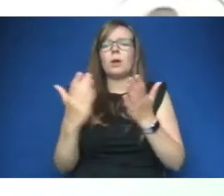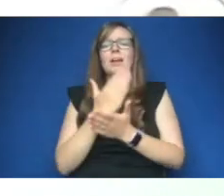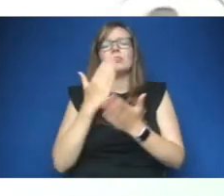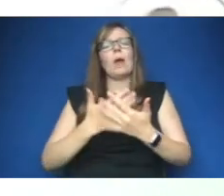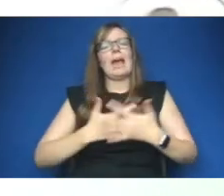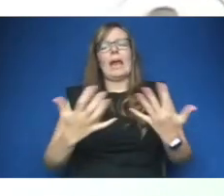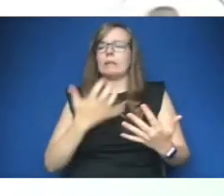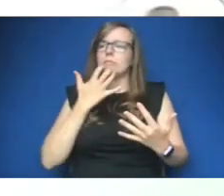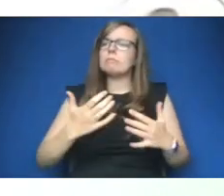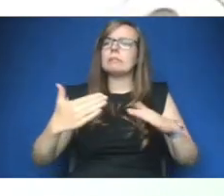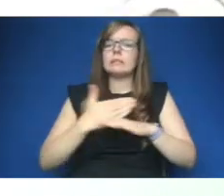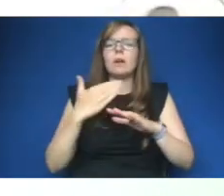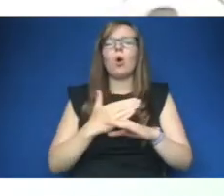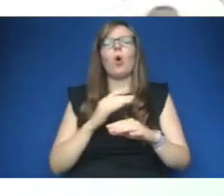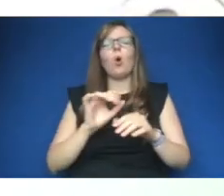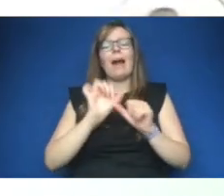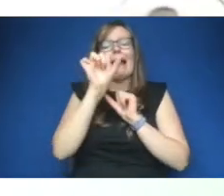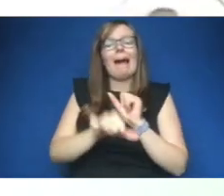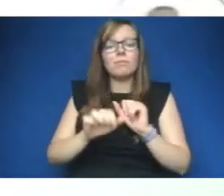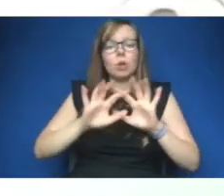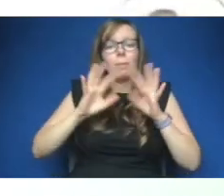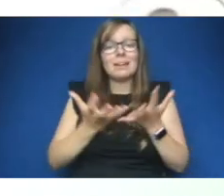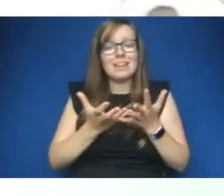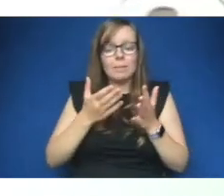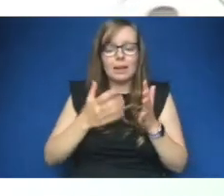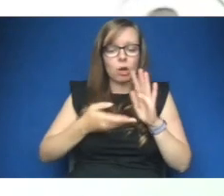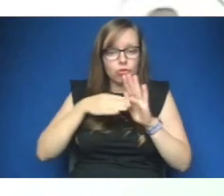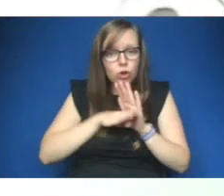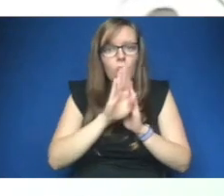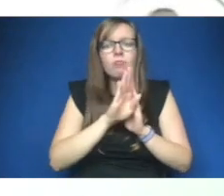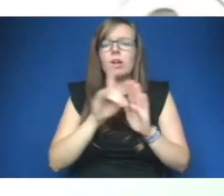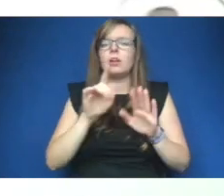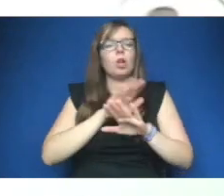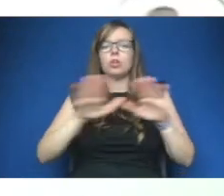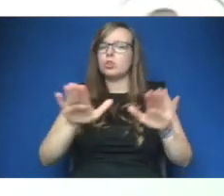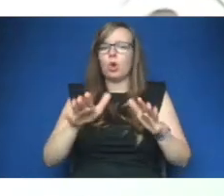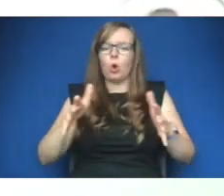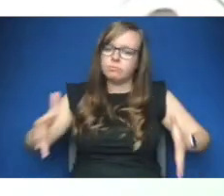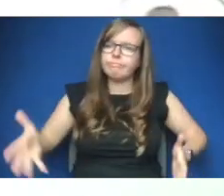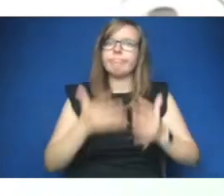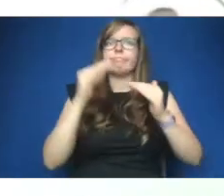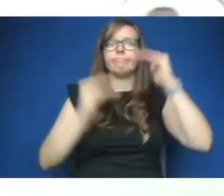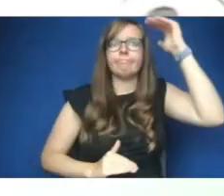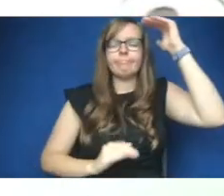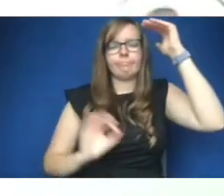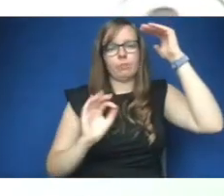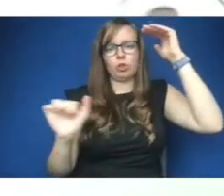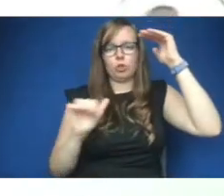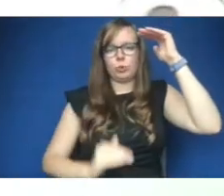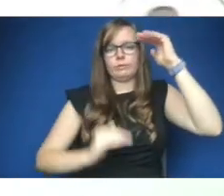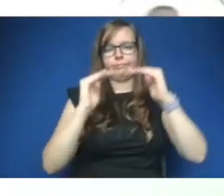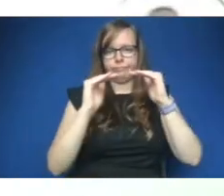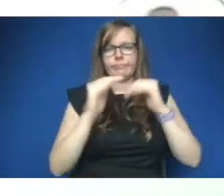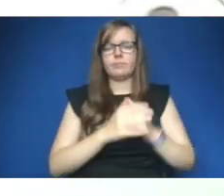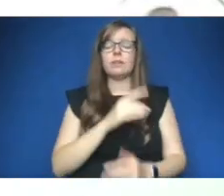post-pandemic recovery does not further compound inequalities faced by many of us right secondly